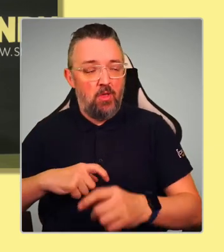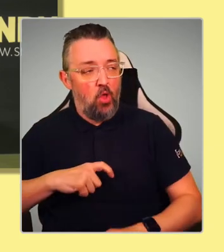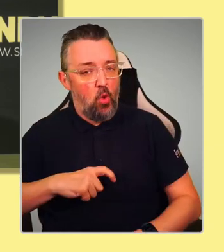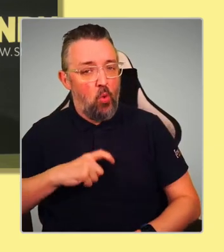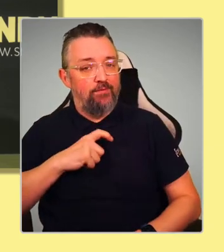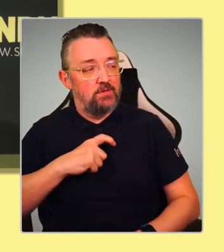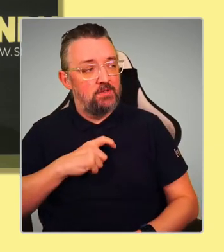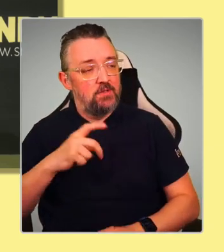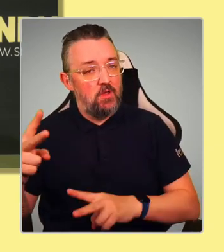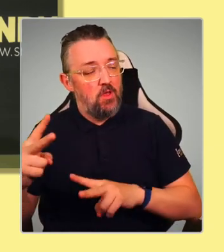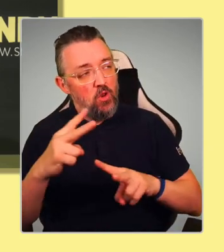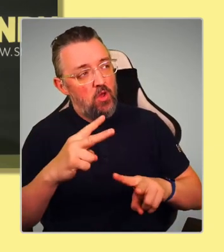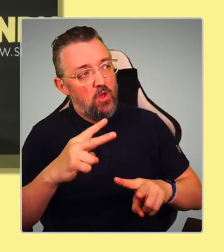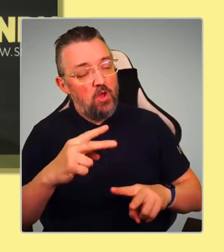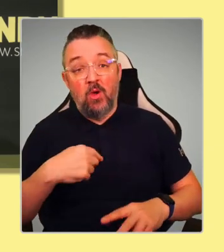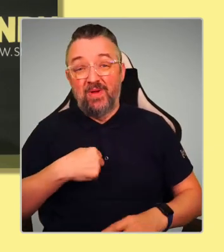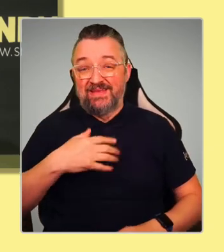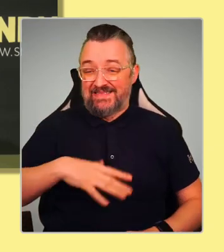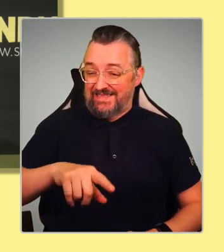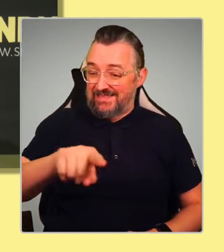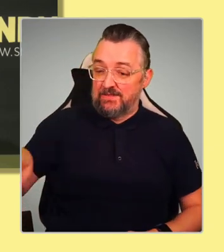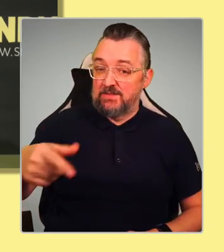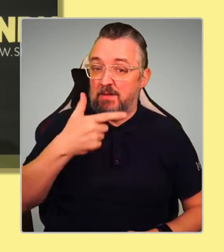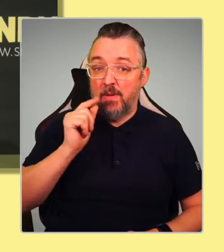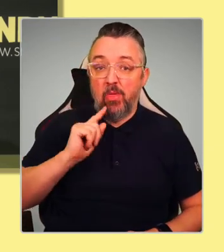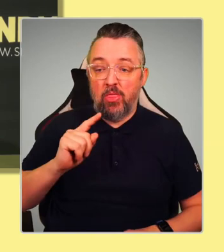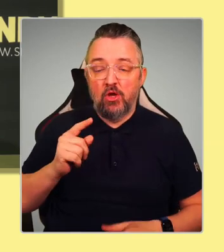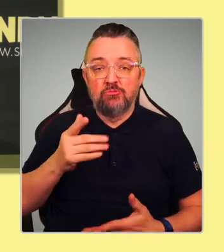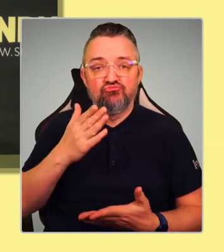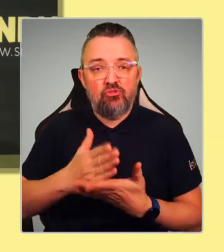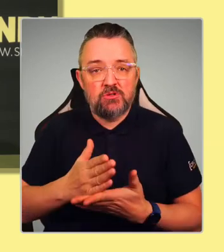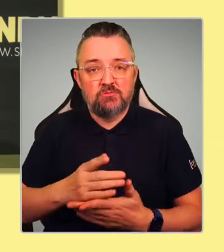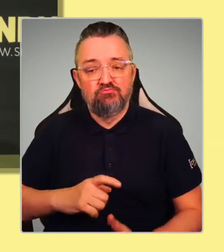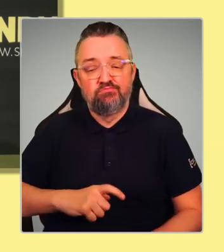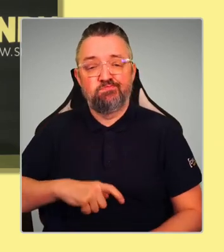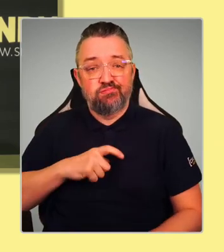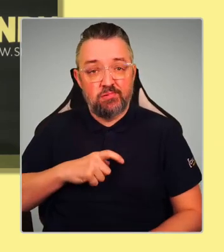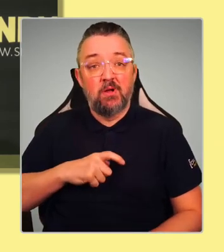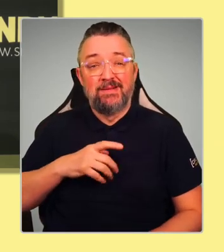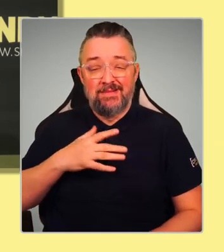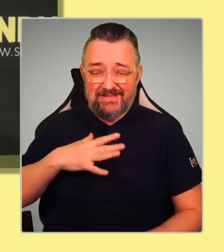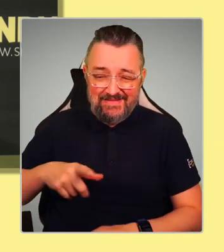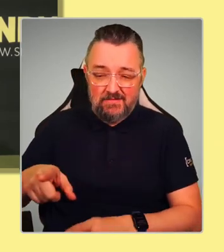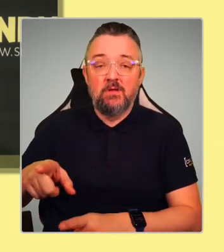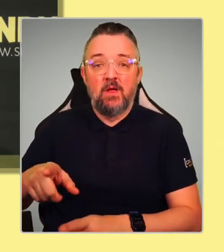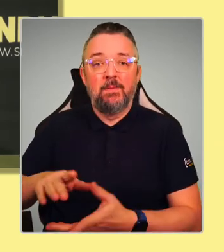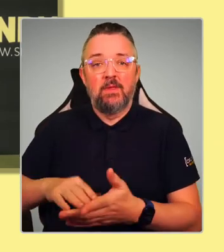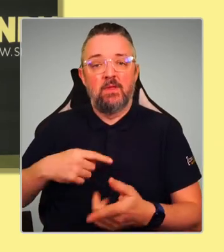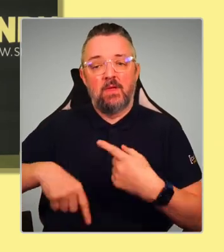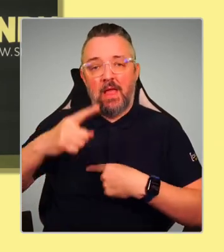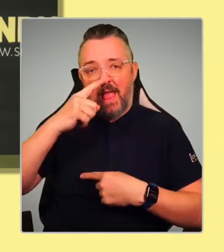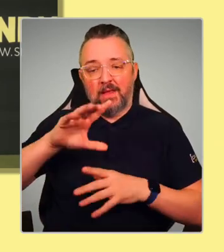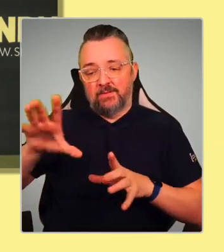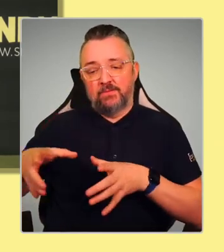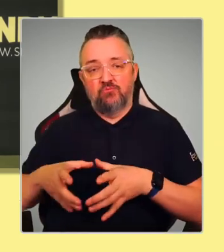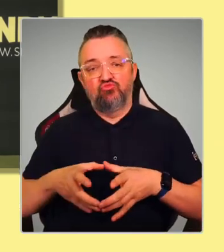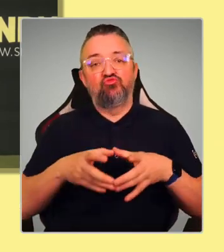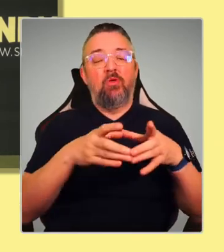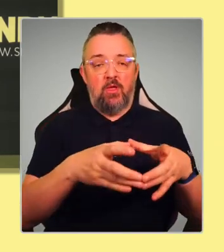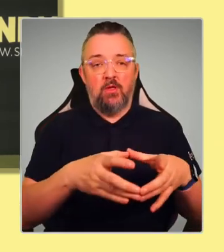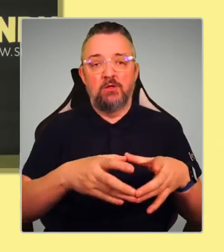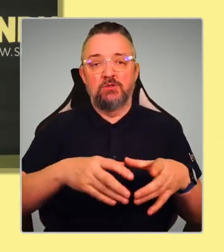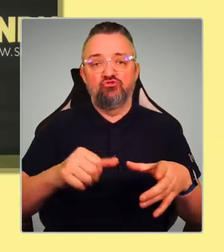trust and their confidence if we are to lead Scotland to better days. So I think this is about leadership. It's about